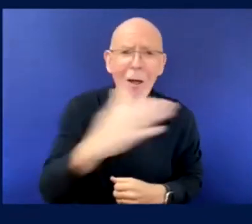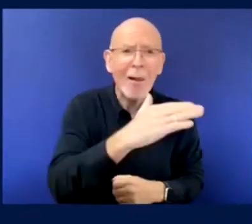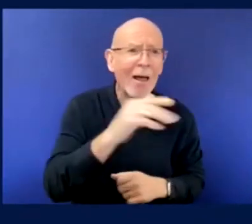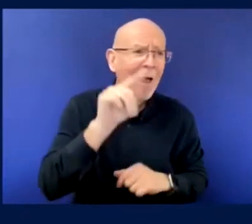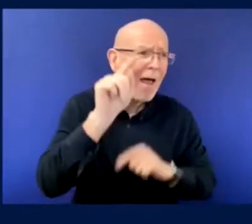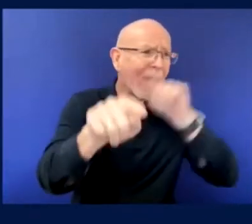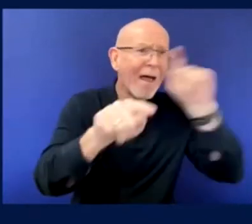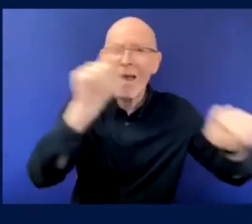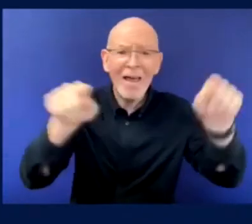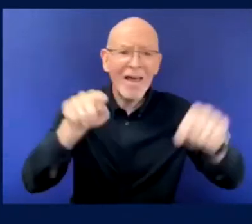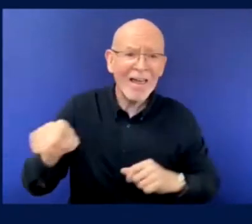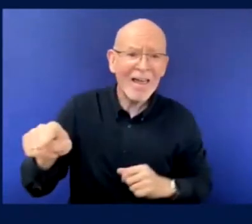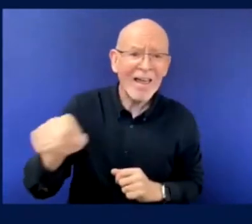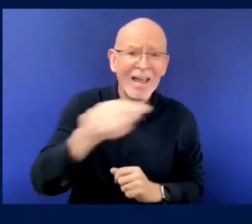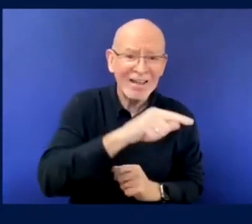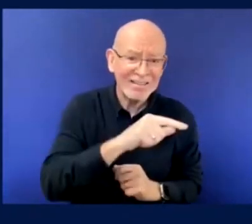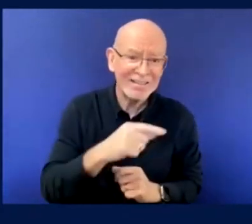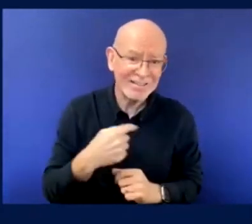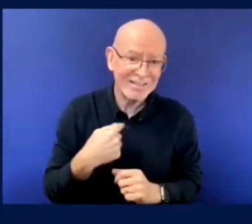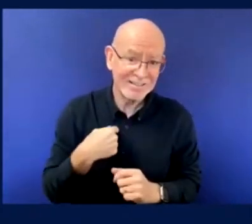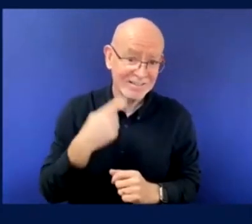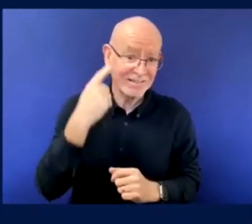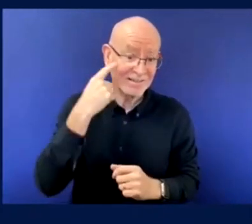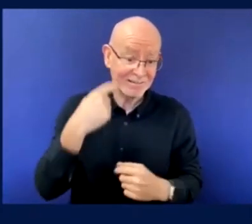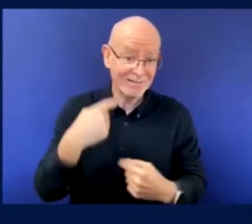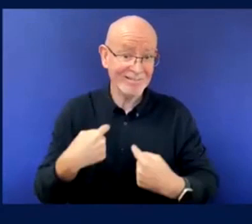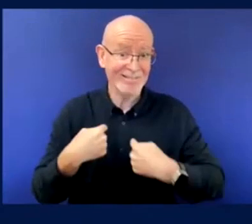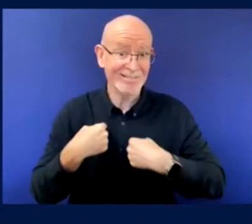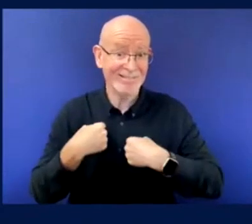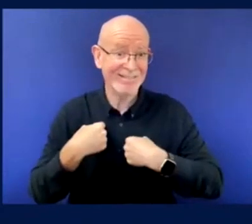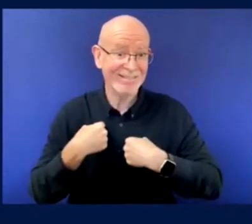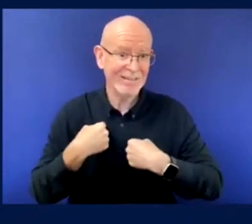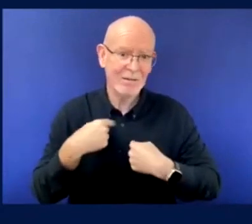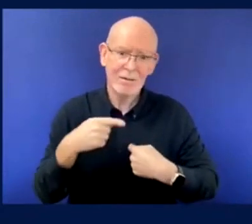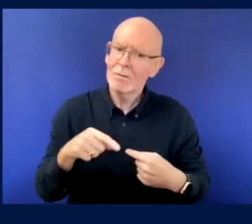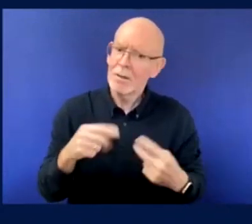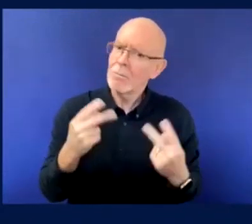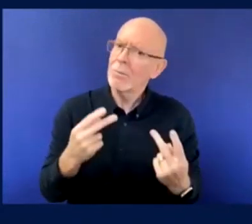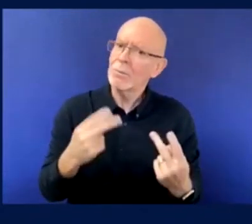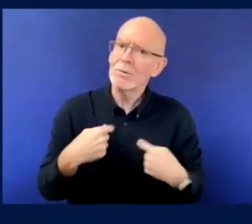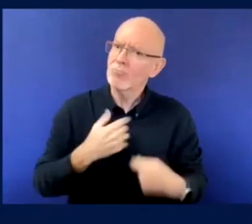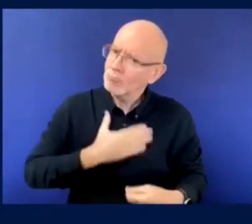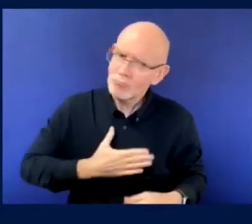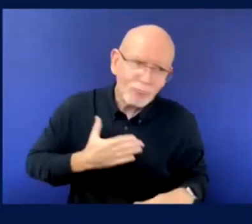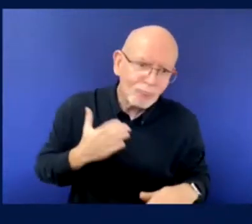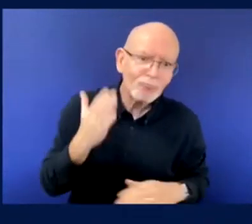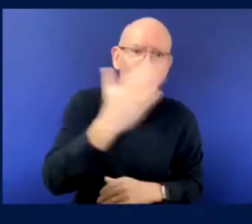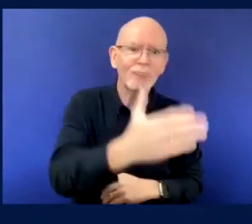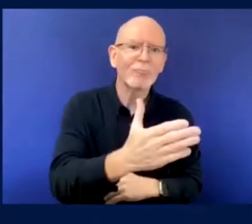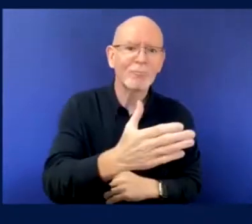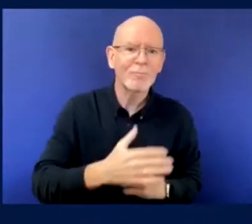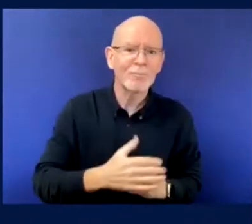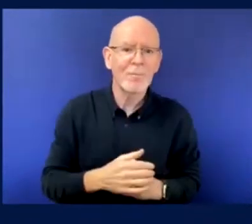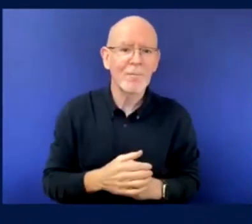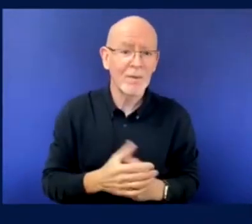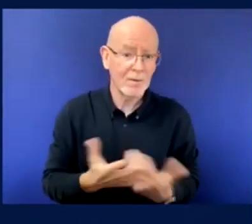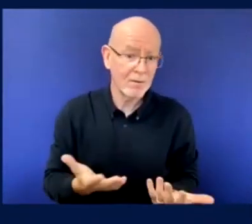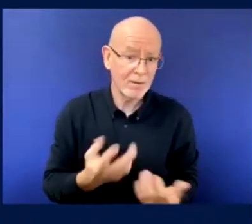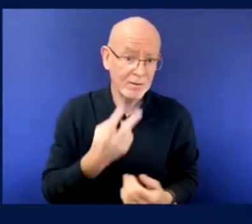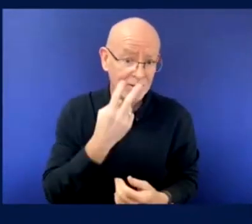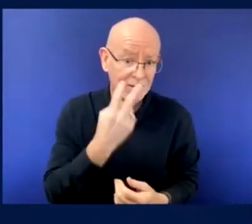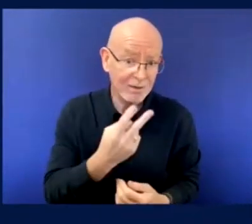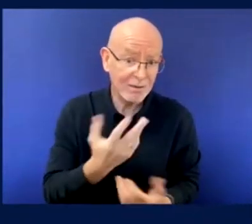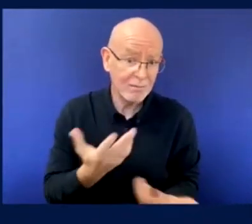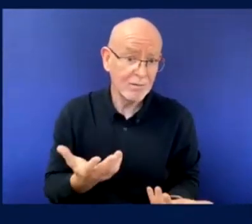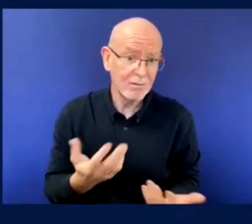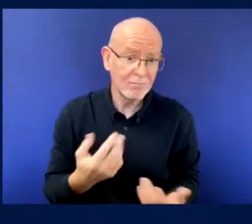train, drinking some beer and have fun at the Ray game. So, and, uh, over the way traveling with Werder,